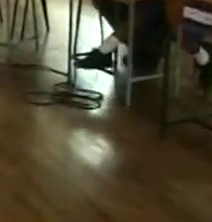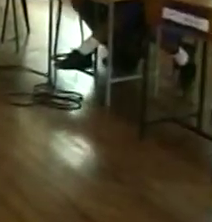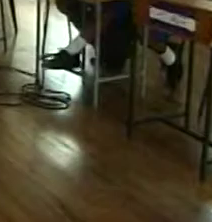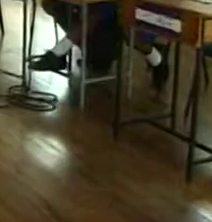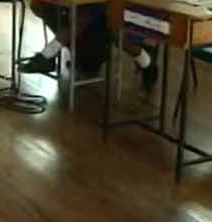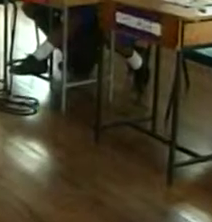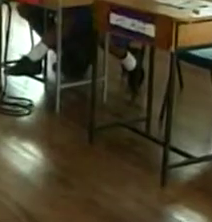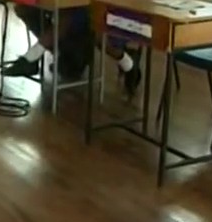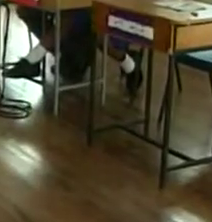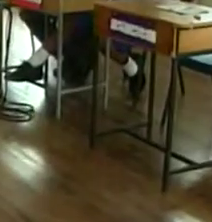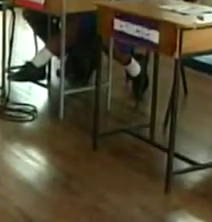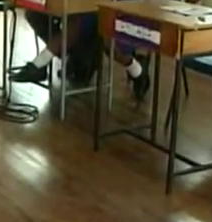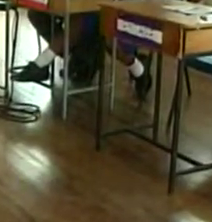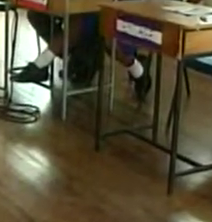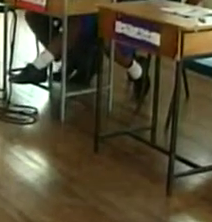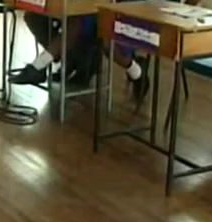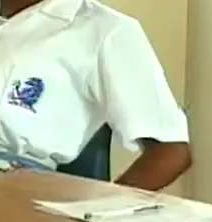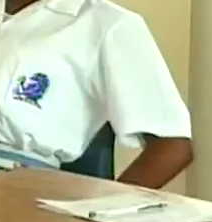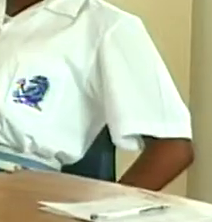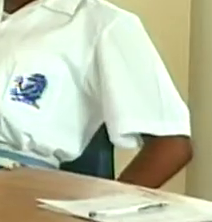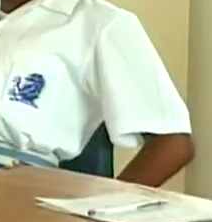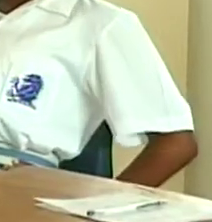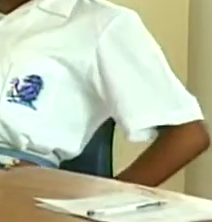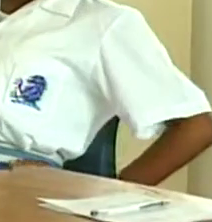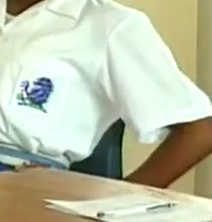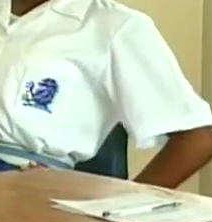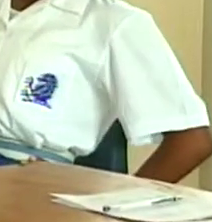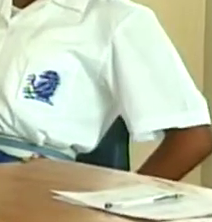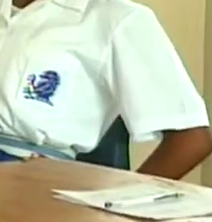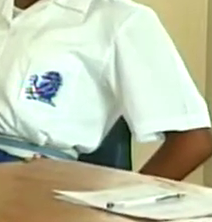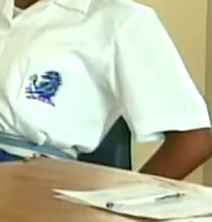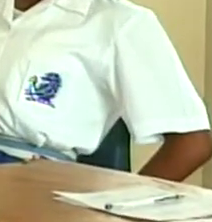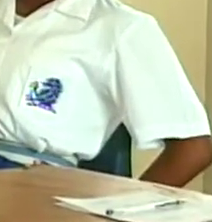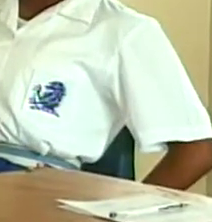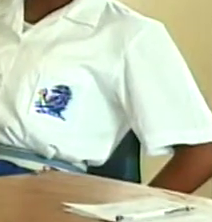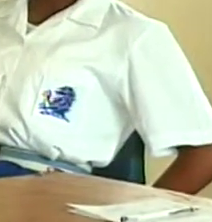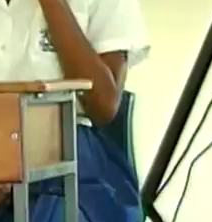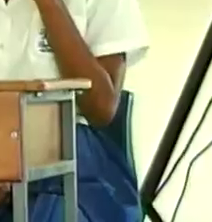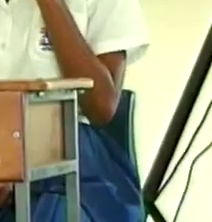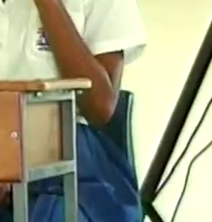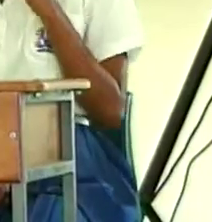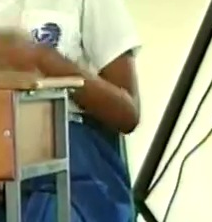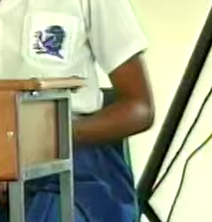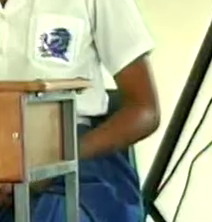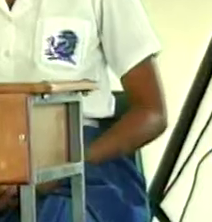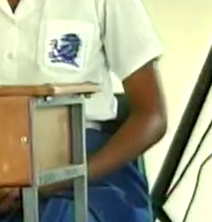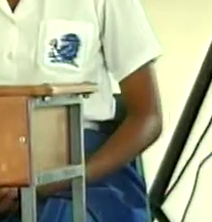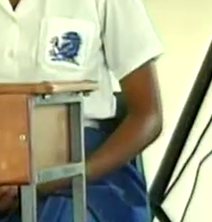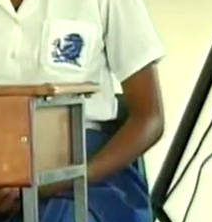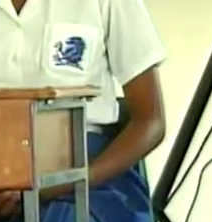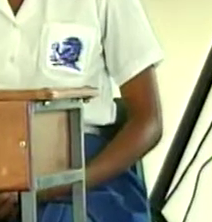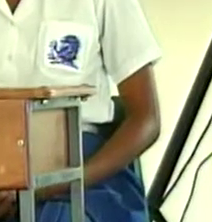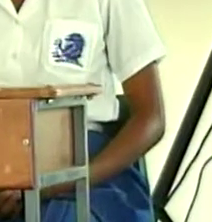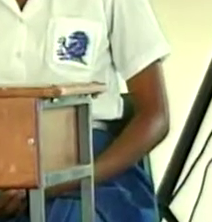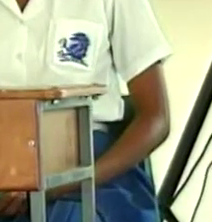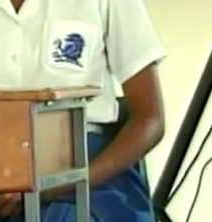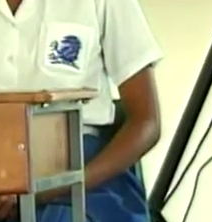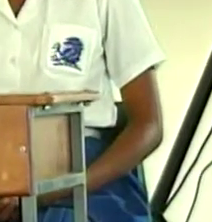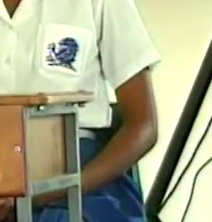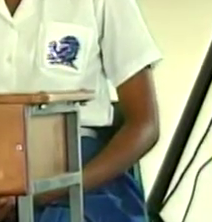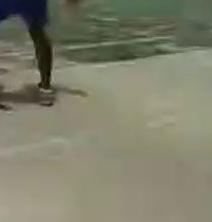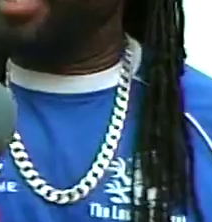CBC Sports about this year's events, organizer and all-scholar travel best said sports is indeed a priority at the school.